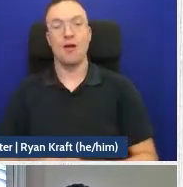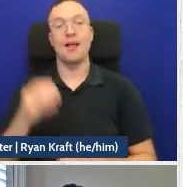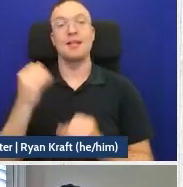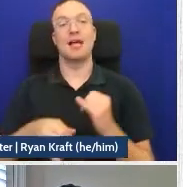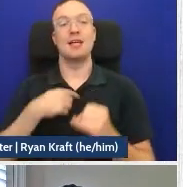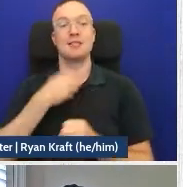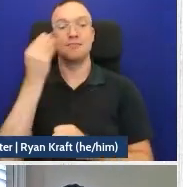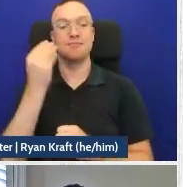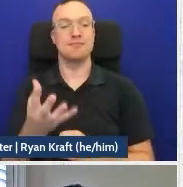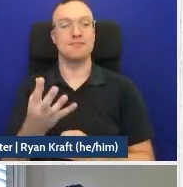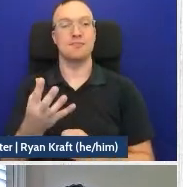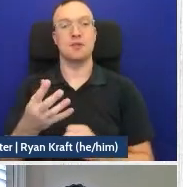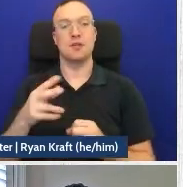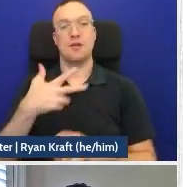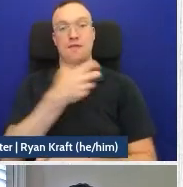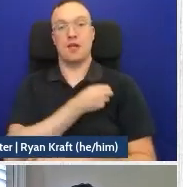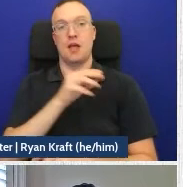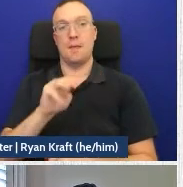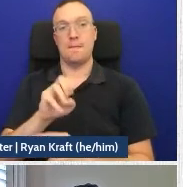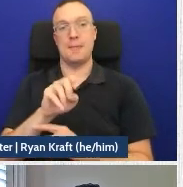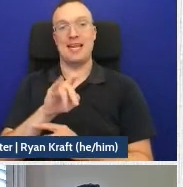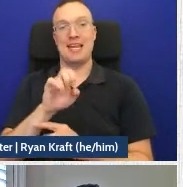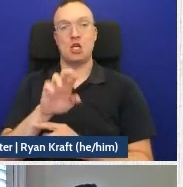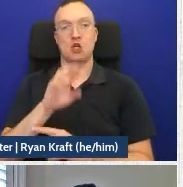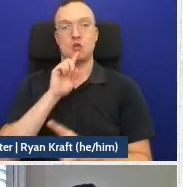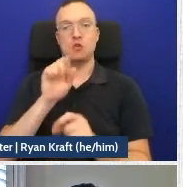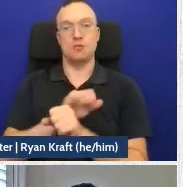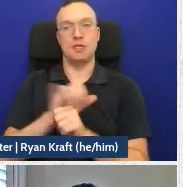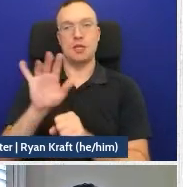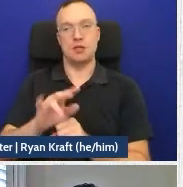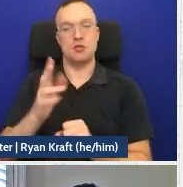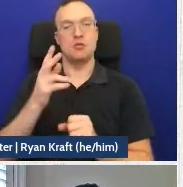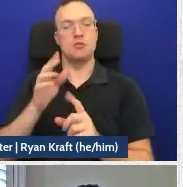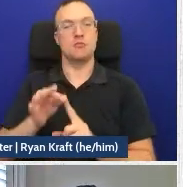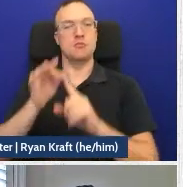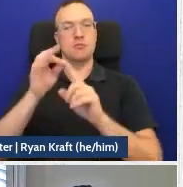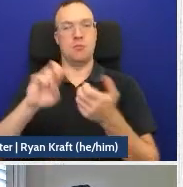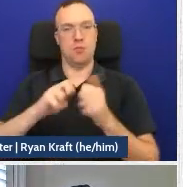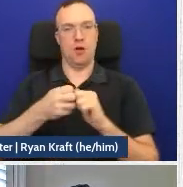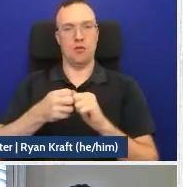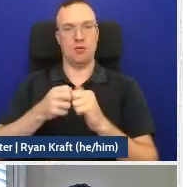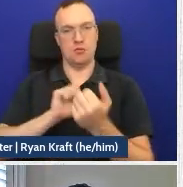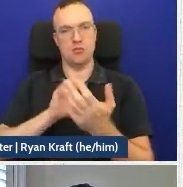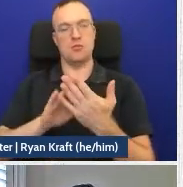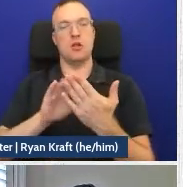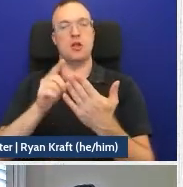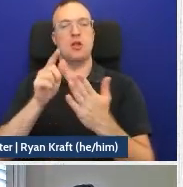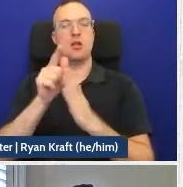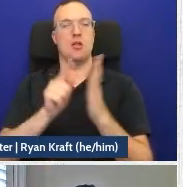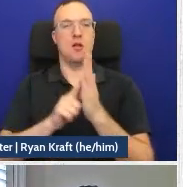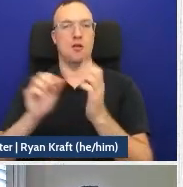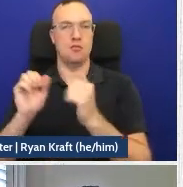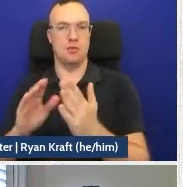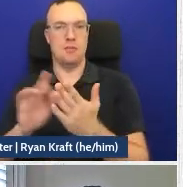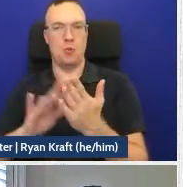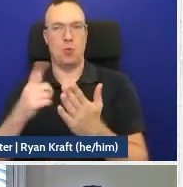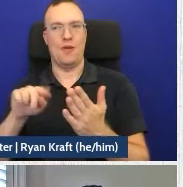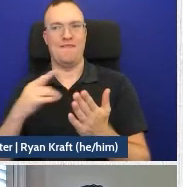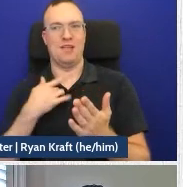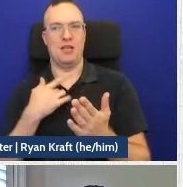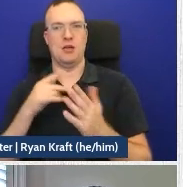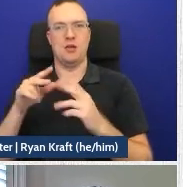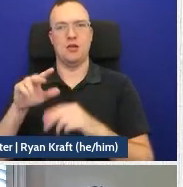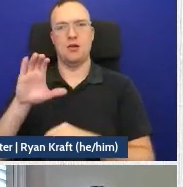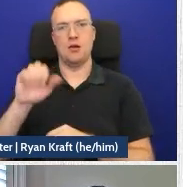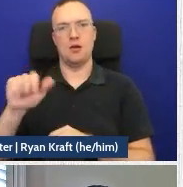make is that the vaccine mediator really is a unique problem faced by the law and faced by medicine that we felt that the conflict analytics